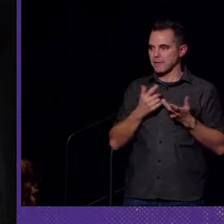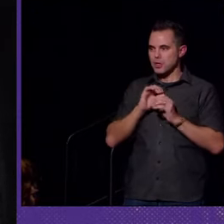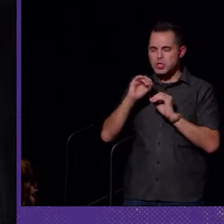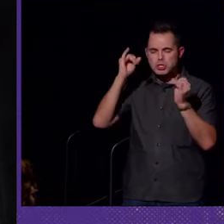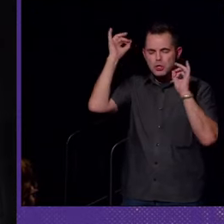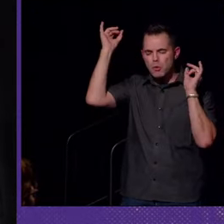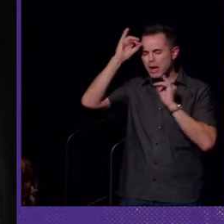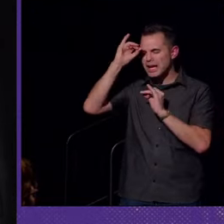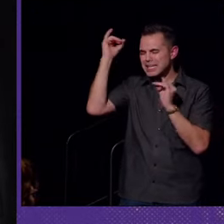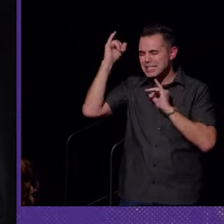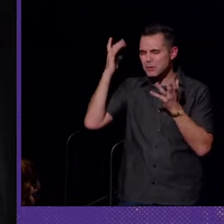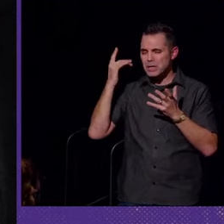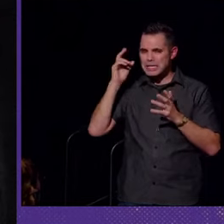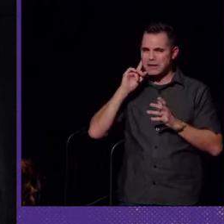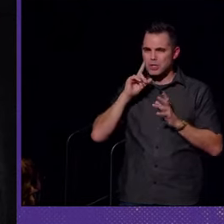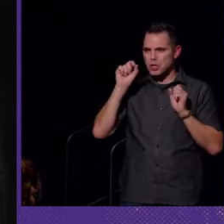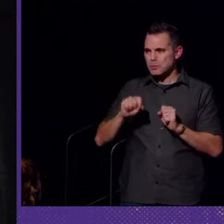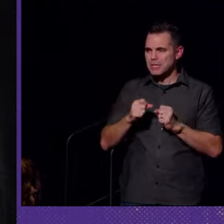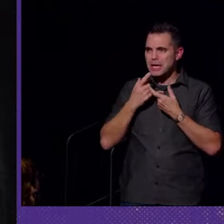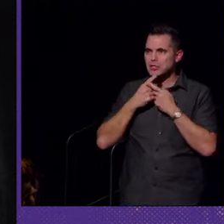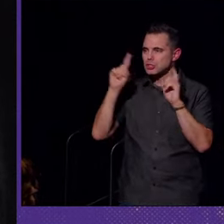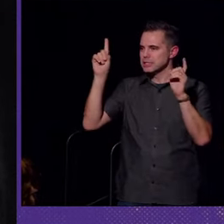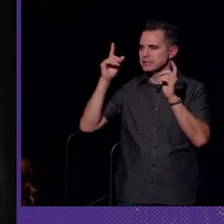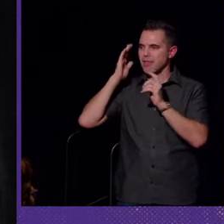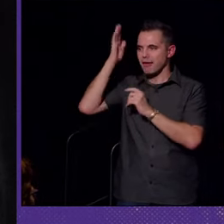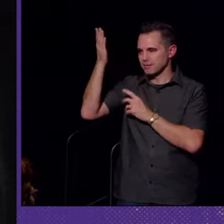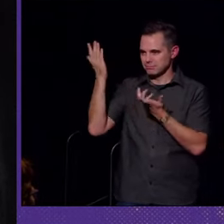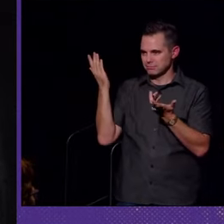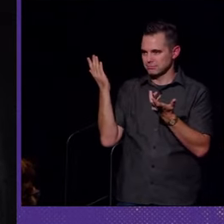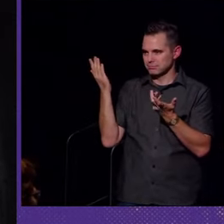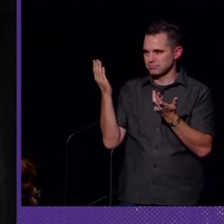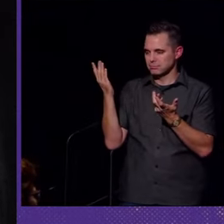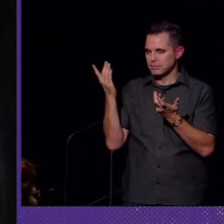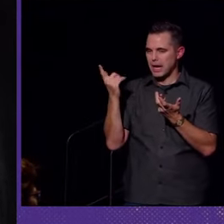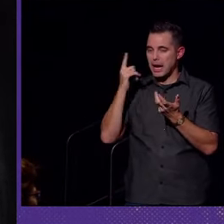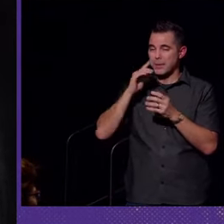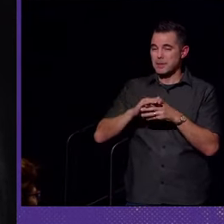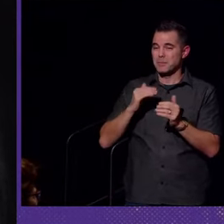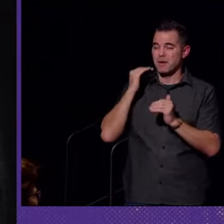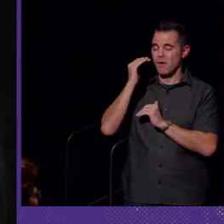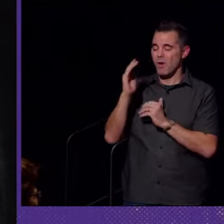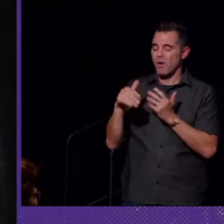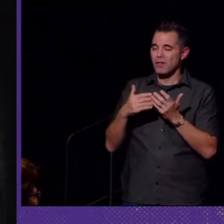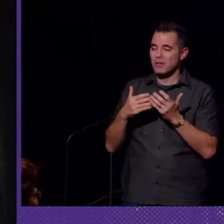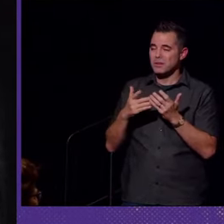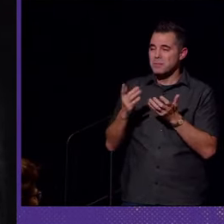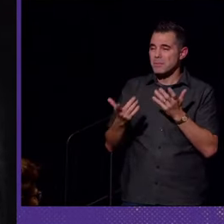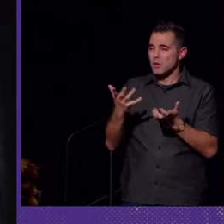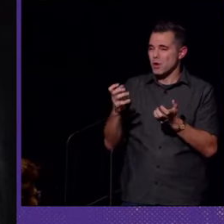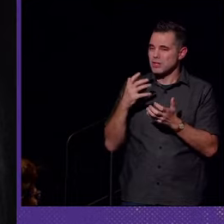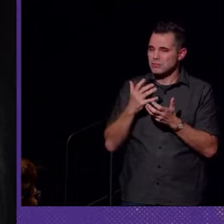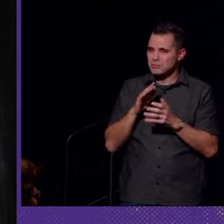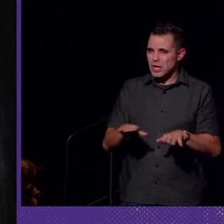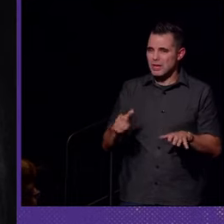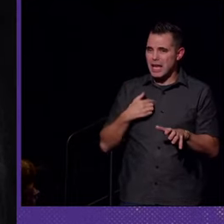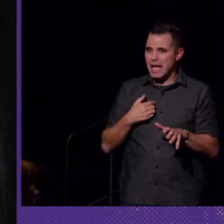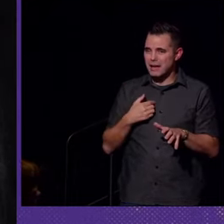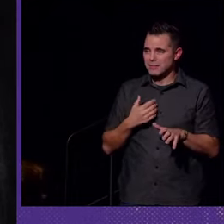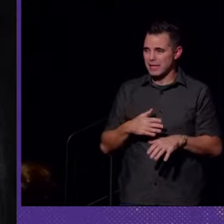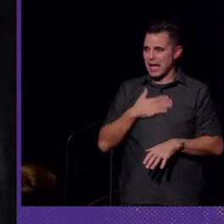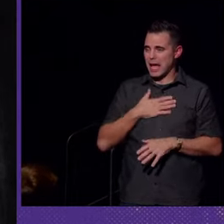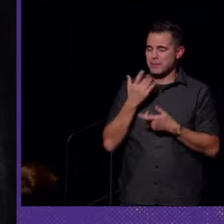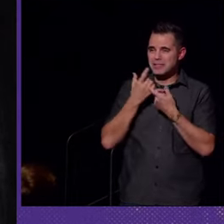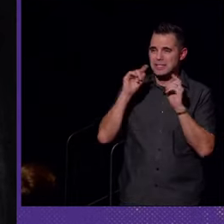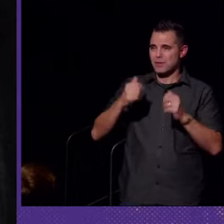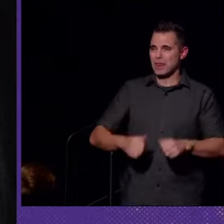no idea what deafness could be achieved. And I think above all, maybe you want your child to have a happy,